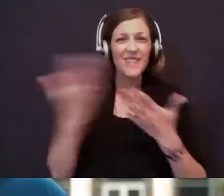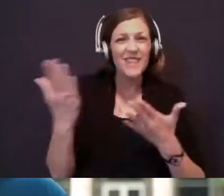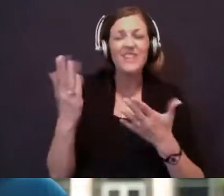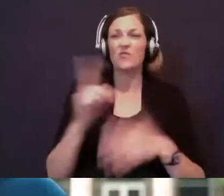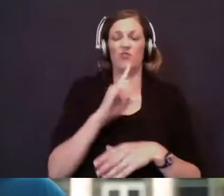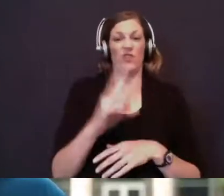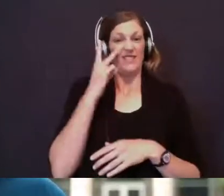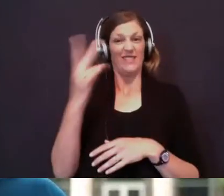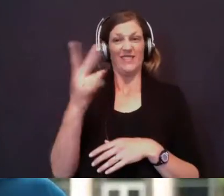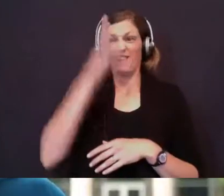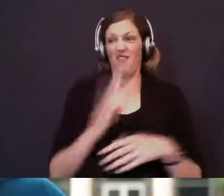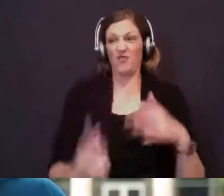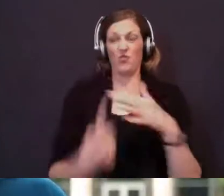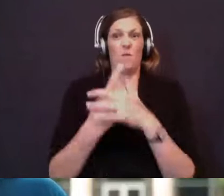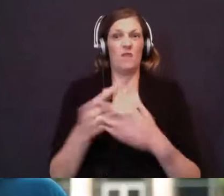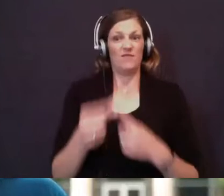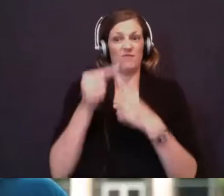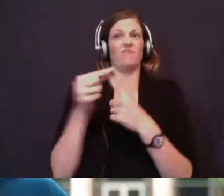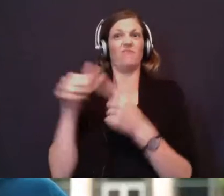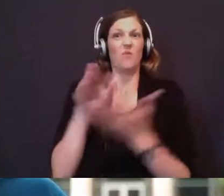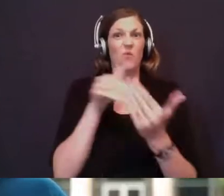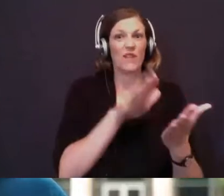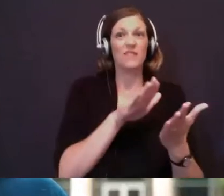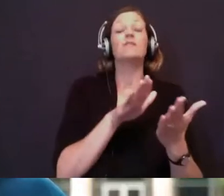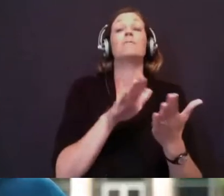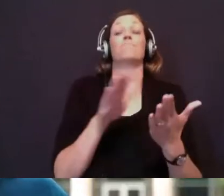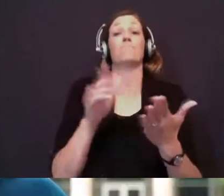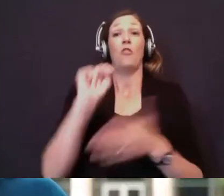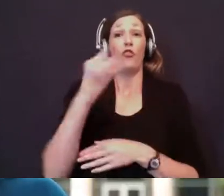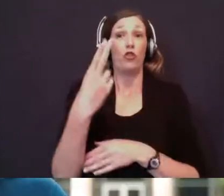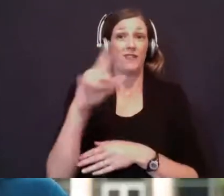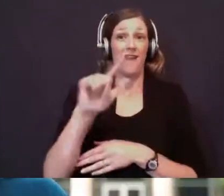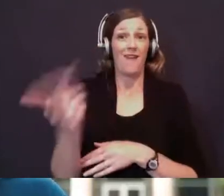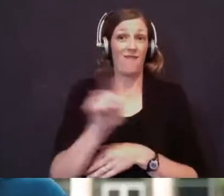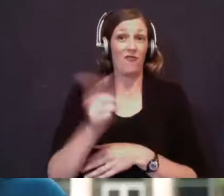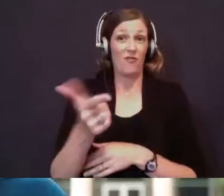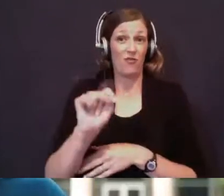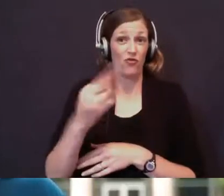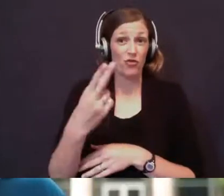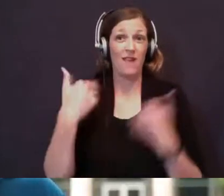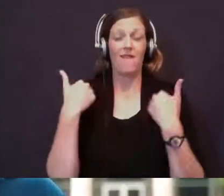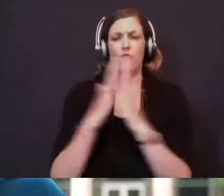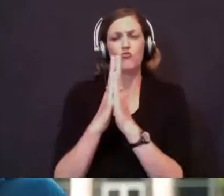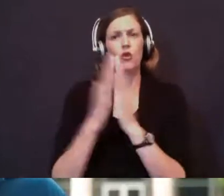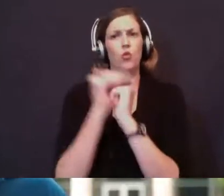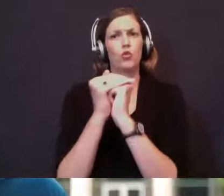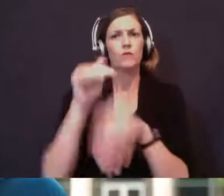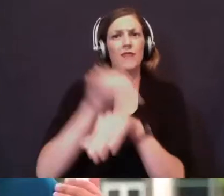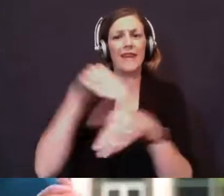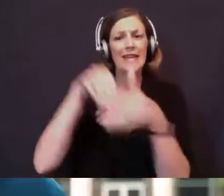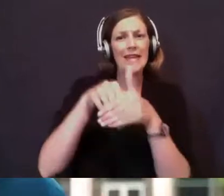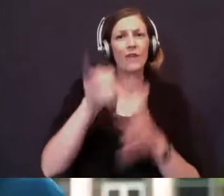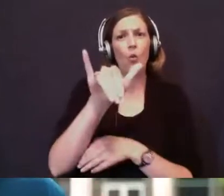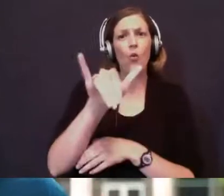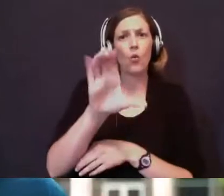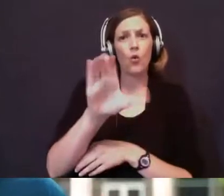ways and that is on every other Thursday we've been having a prayer and worship night in our courtyard. And we want to invite you to come